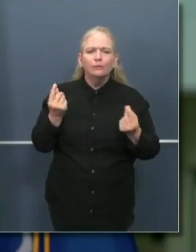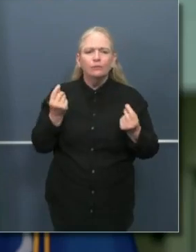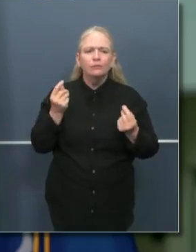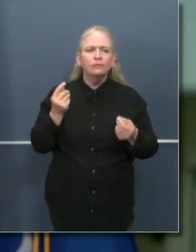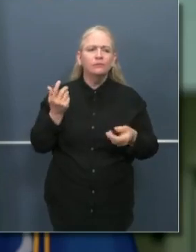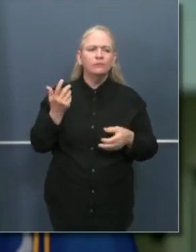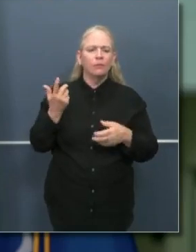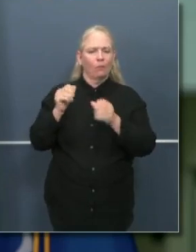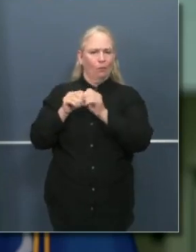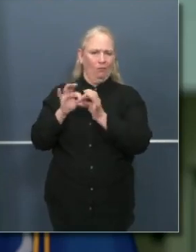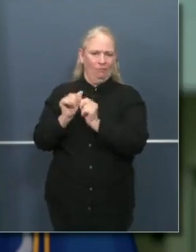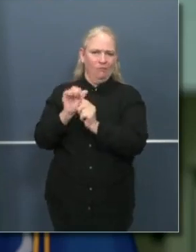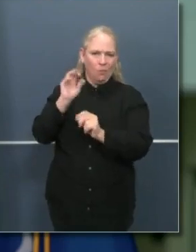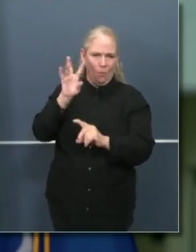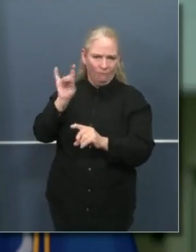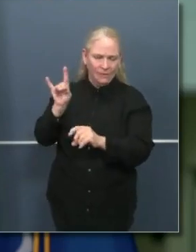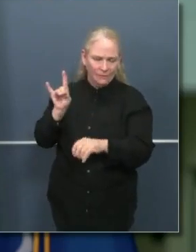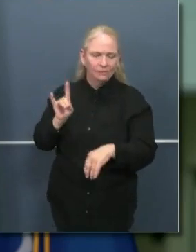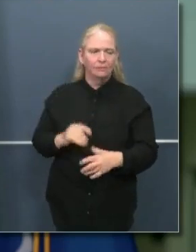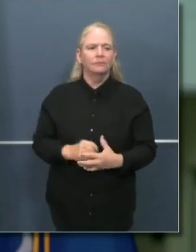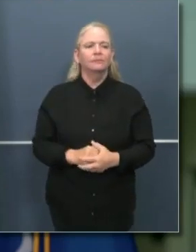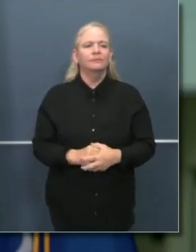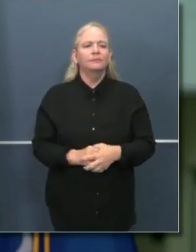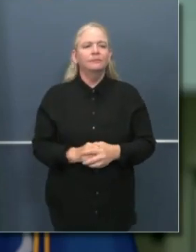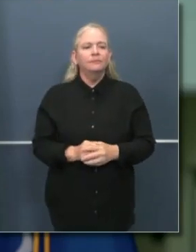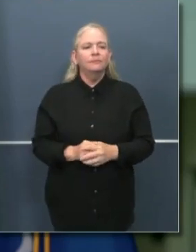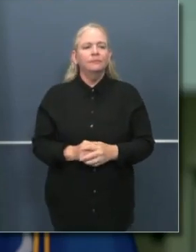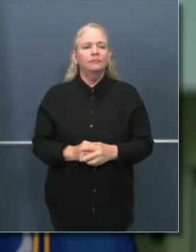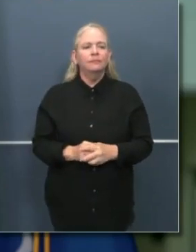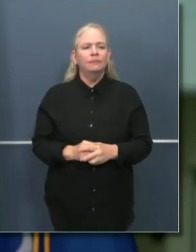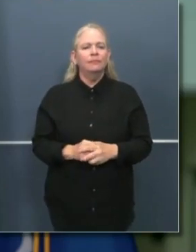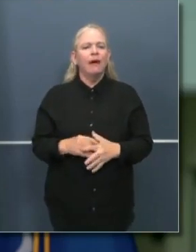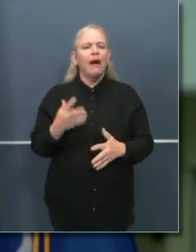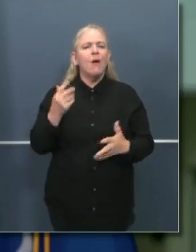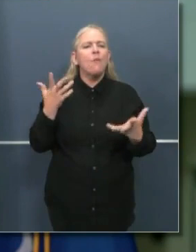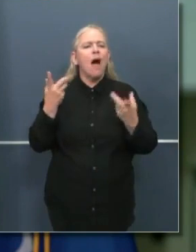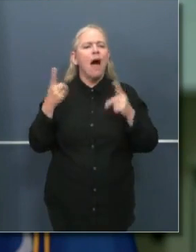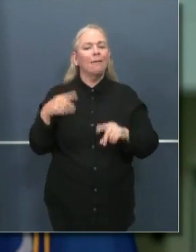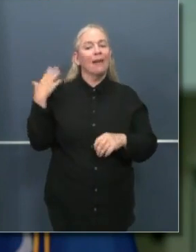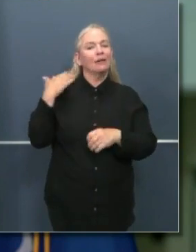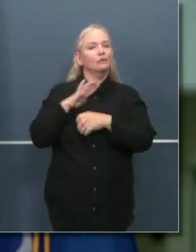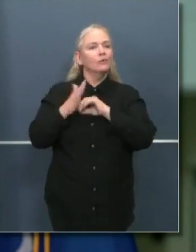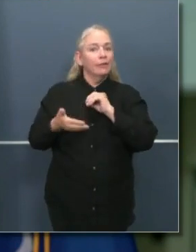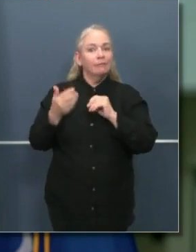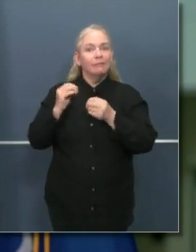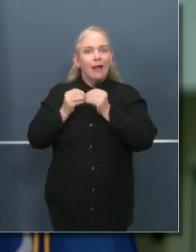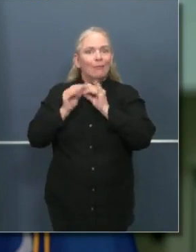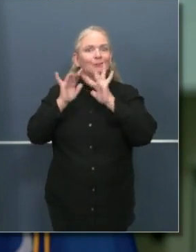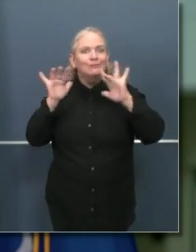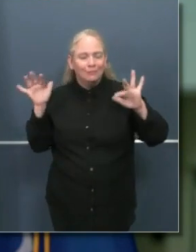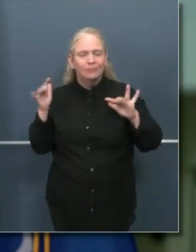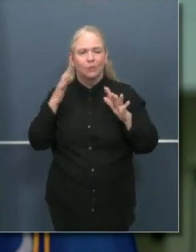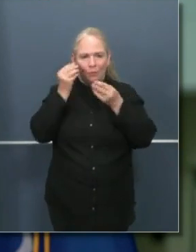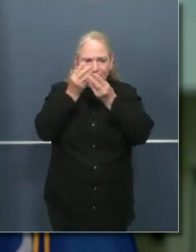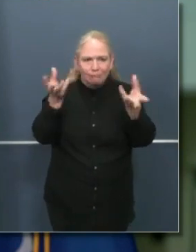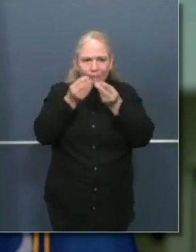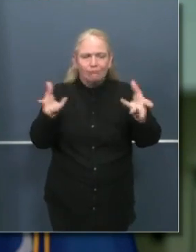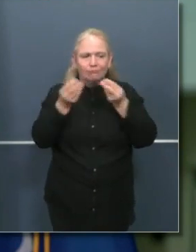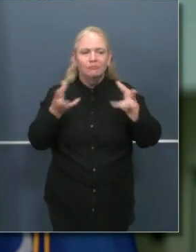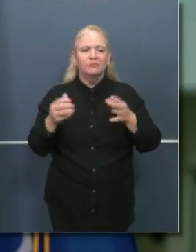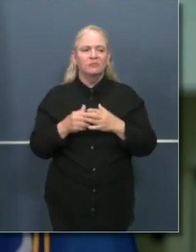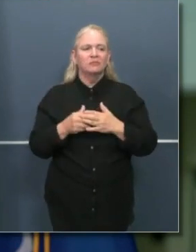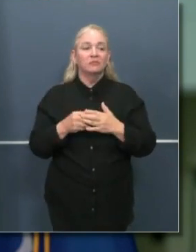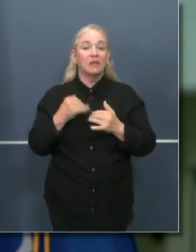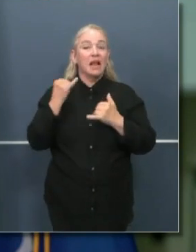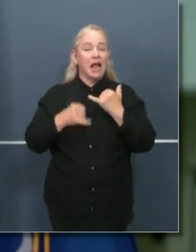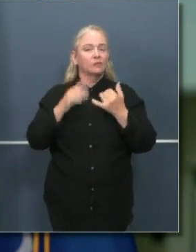where we're going, tell you a little bit about what we did since we last met on Thursday, a little bit around enforcement, and then